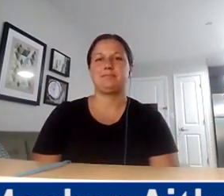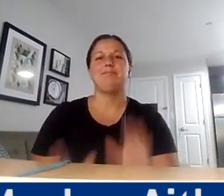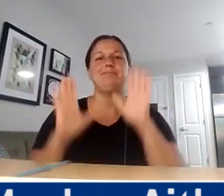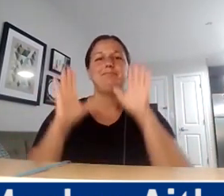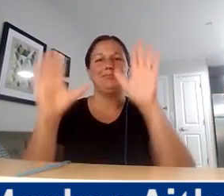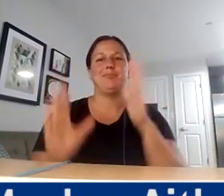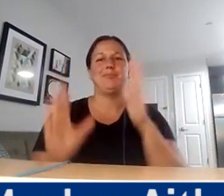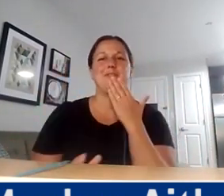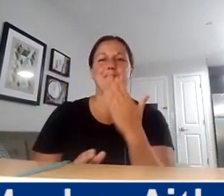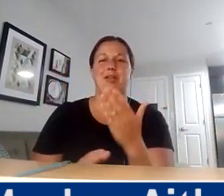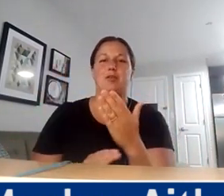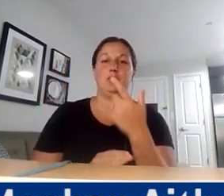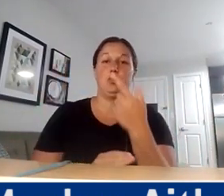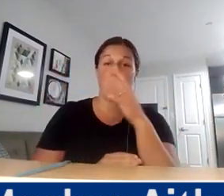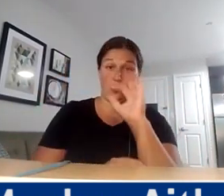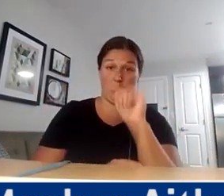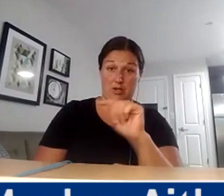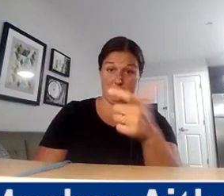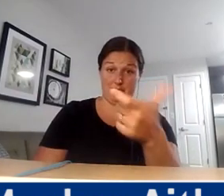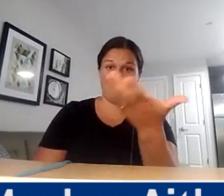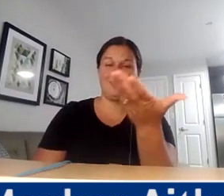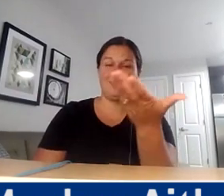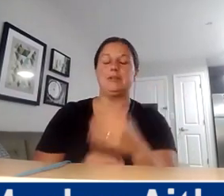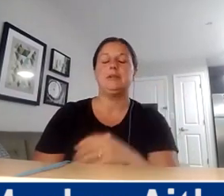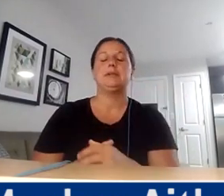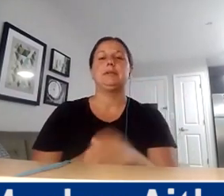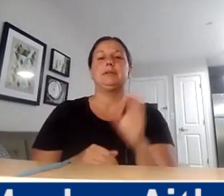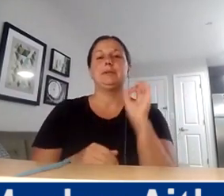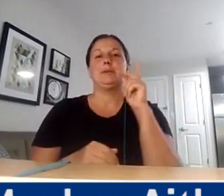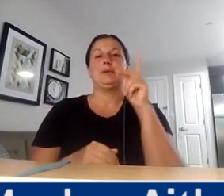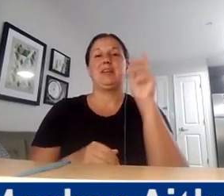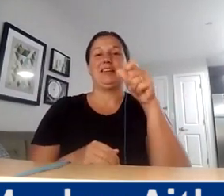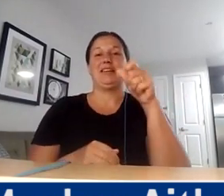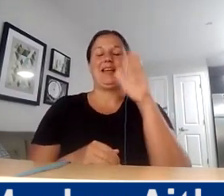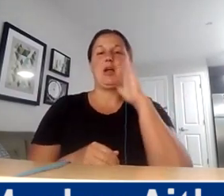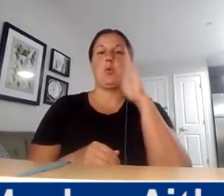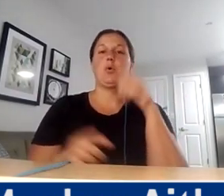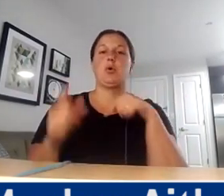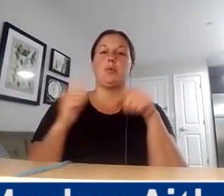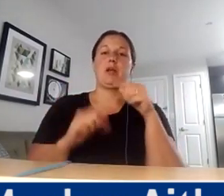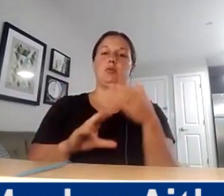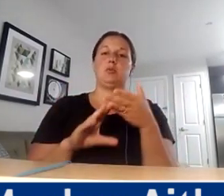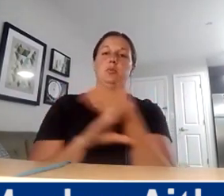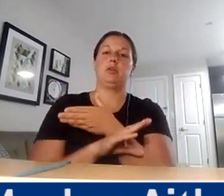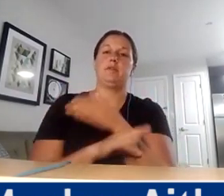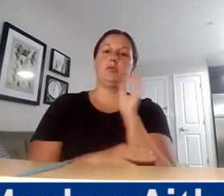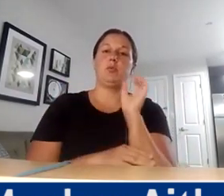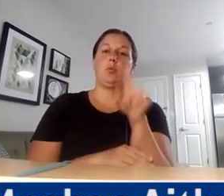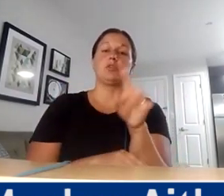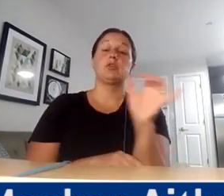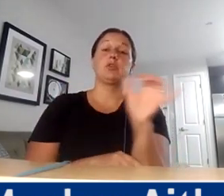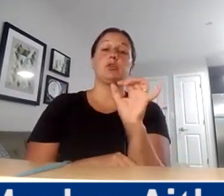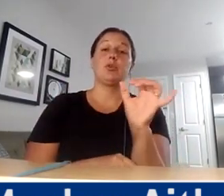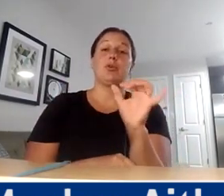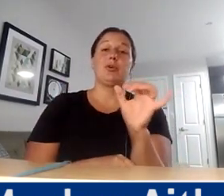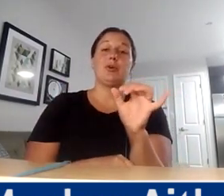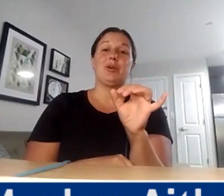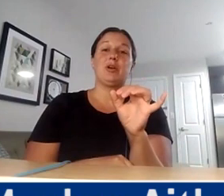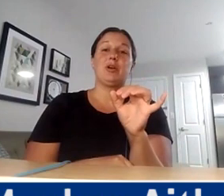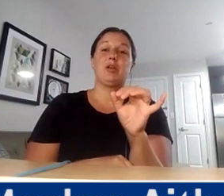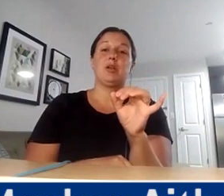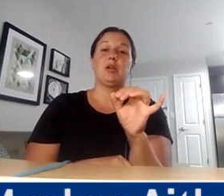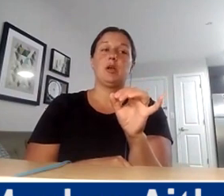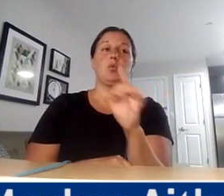Thank you, Rick. Grant. Yeah, I would just, you go back to kind of the prior question too is, you know, I would really implore people